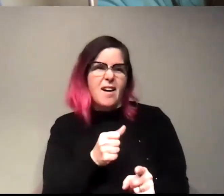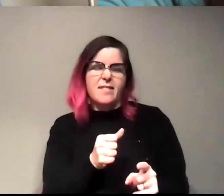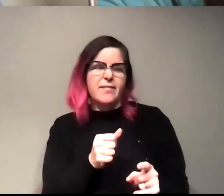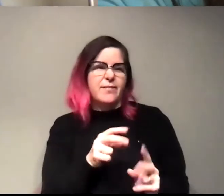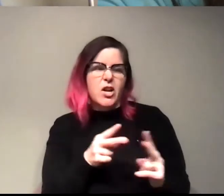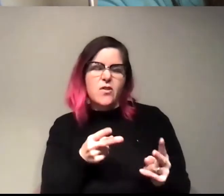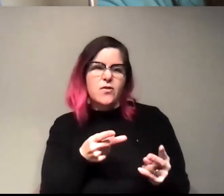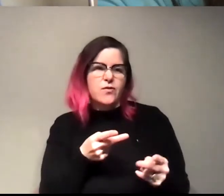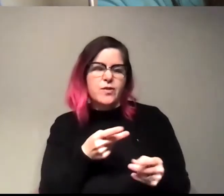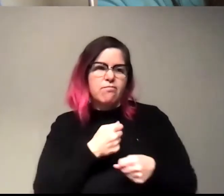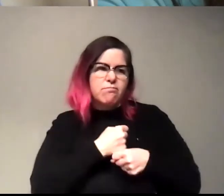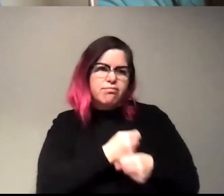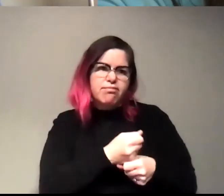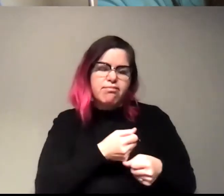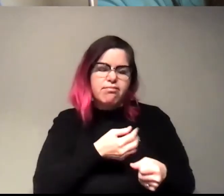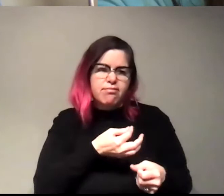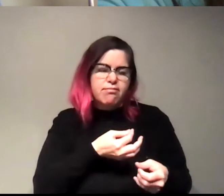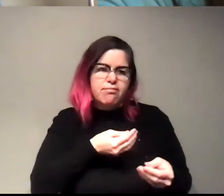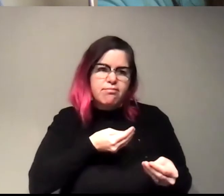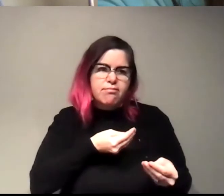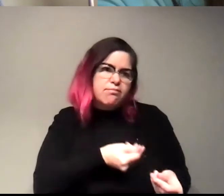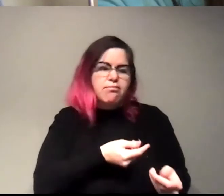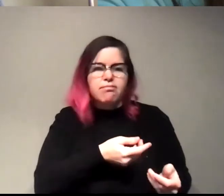converting the, the, um,